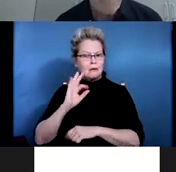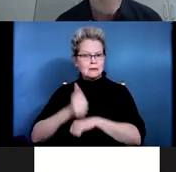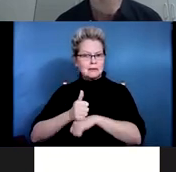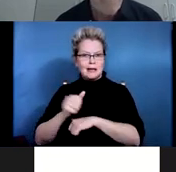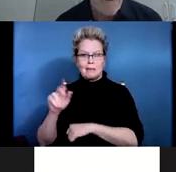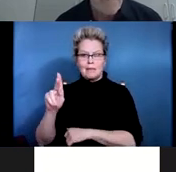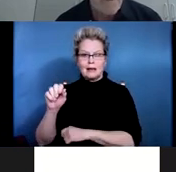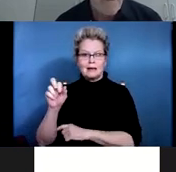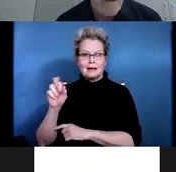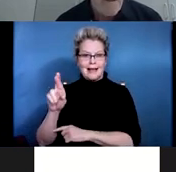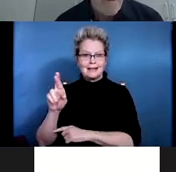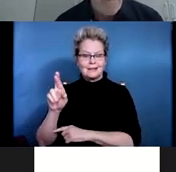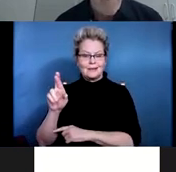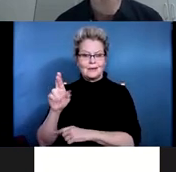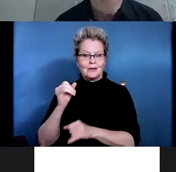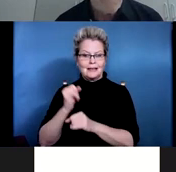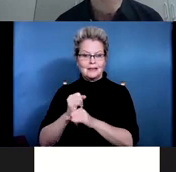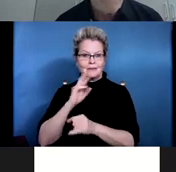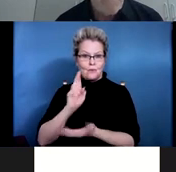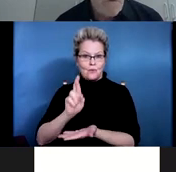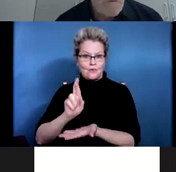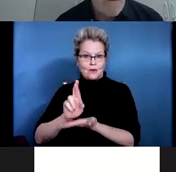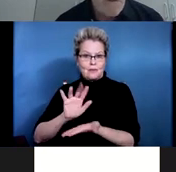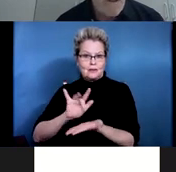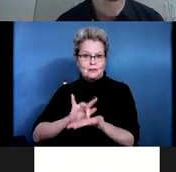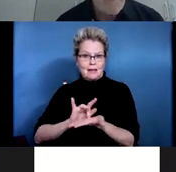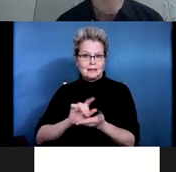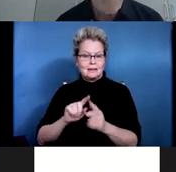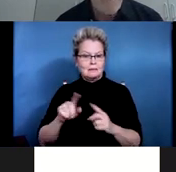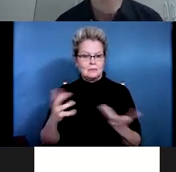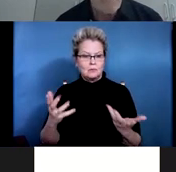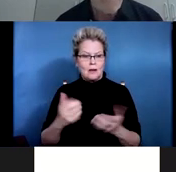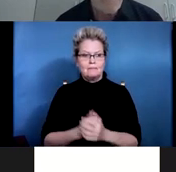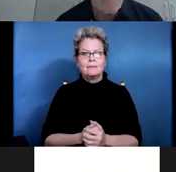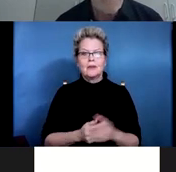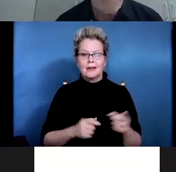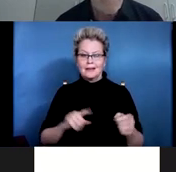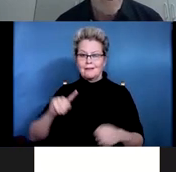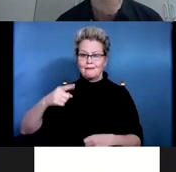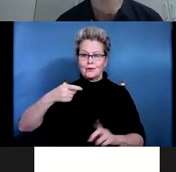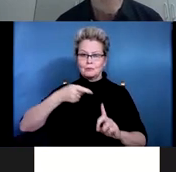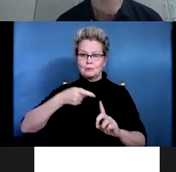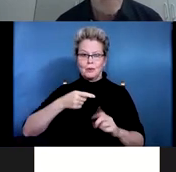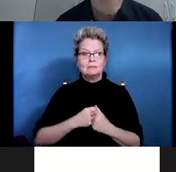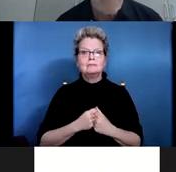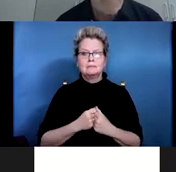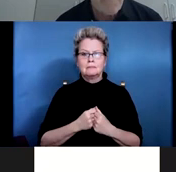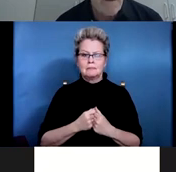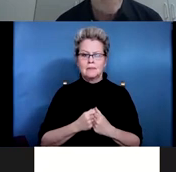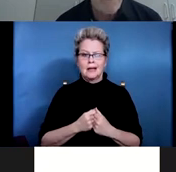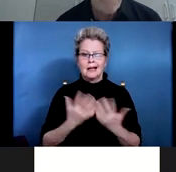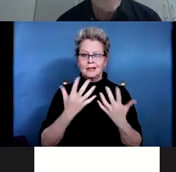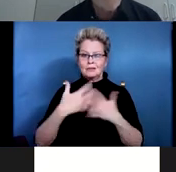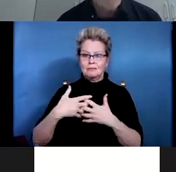Rehabilitation Medicine, uh, was to infuse inpatient vocational resource facilitation services